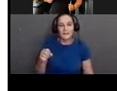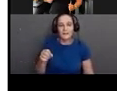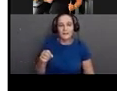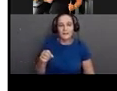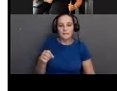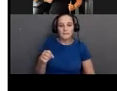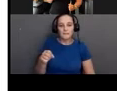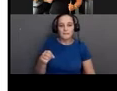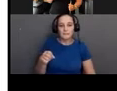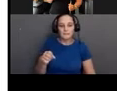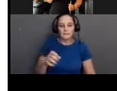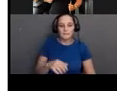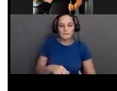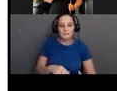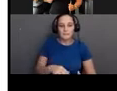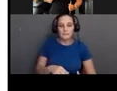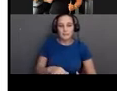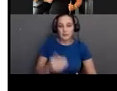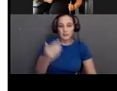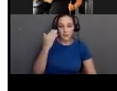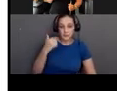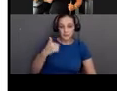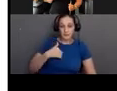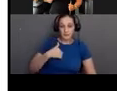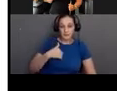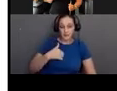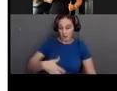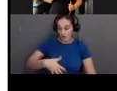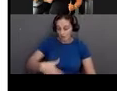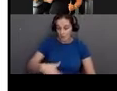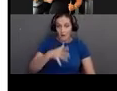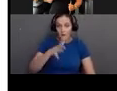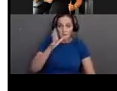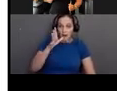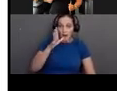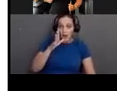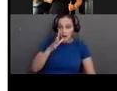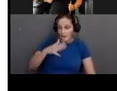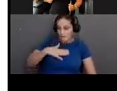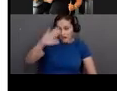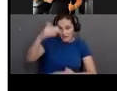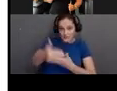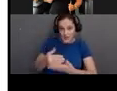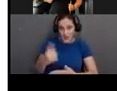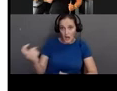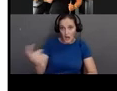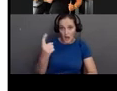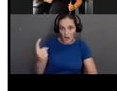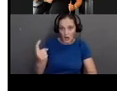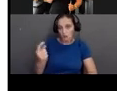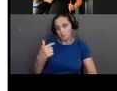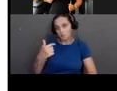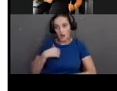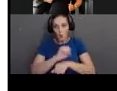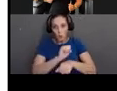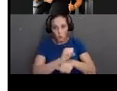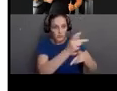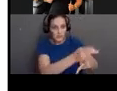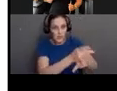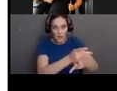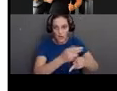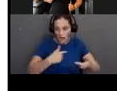you're a mom and you're pregnant and you've got a toddler running around or you're working in a daycare center and you're doing a million things,